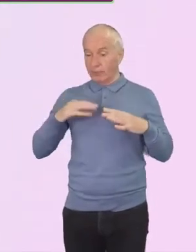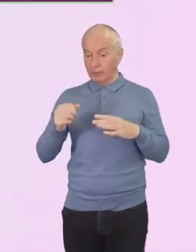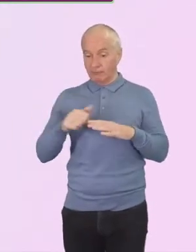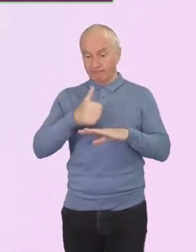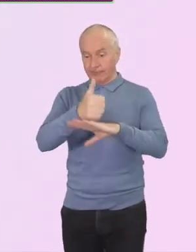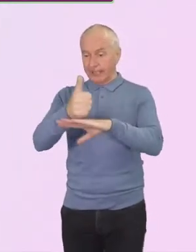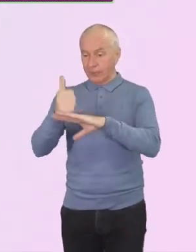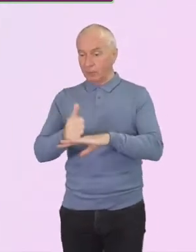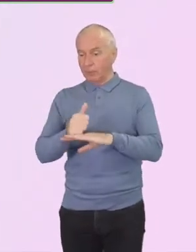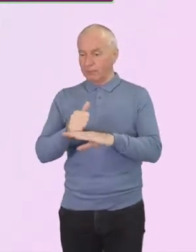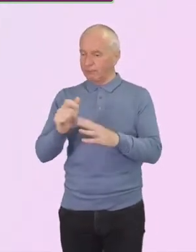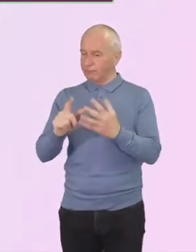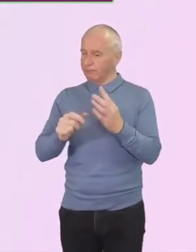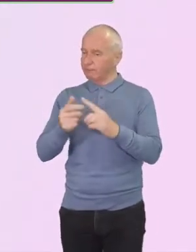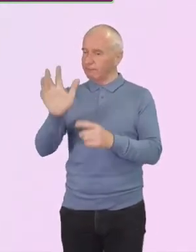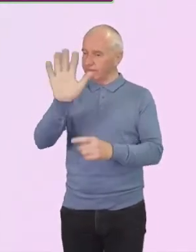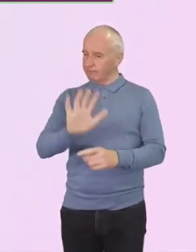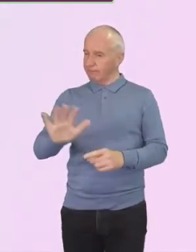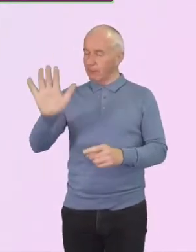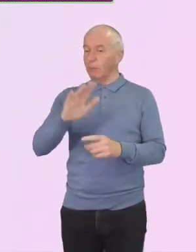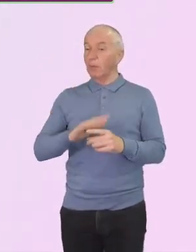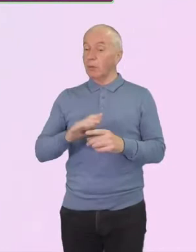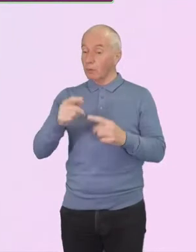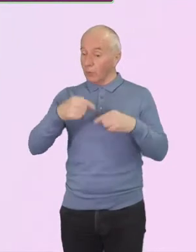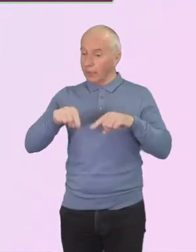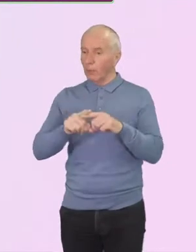but we want to extend this nationally.